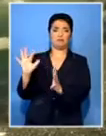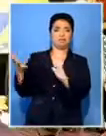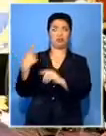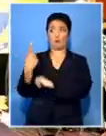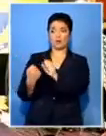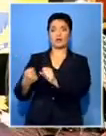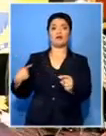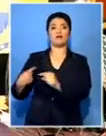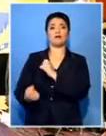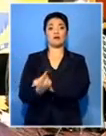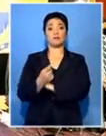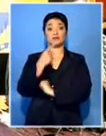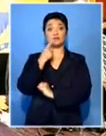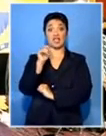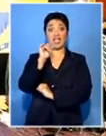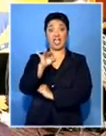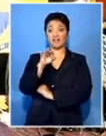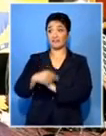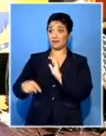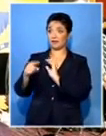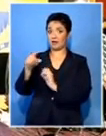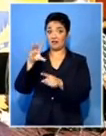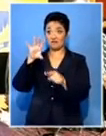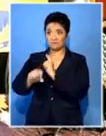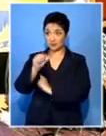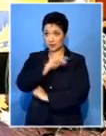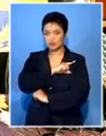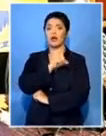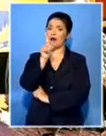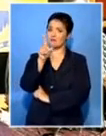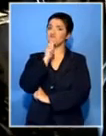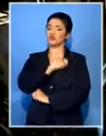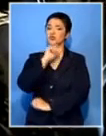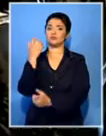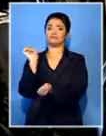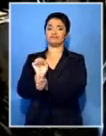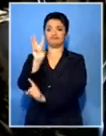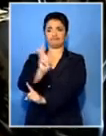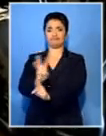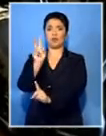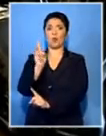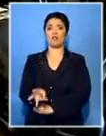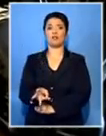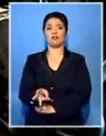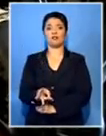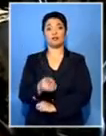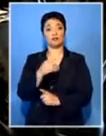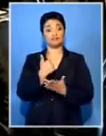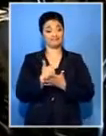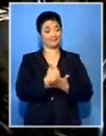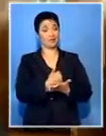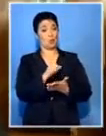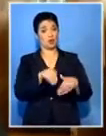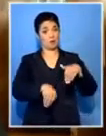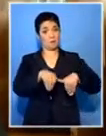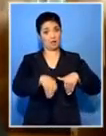year. They promised that those found on the wrong side of the law will be brought to book. Mtetua called for mining houses to also help